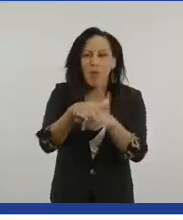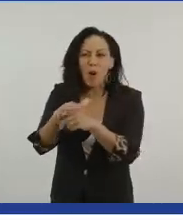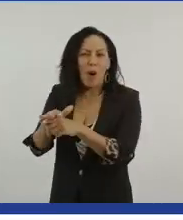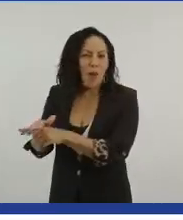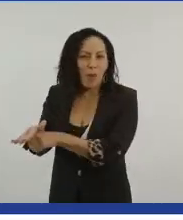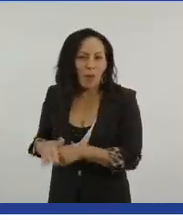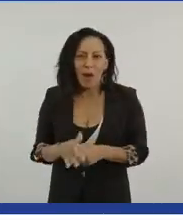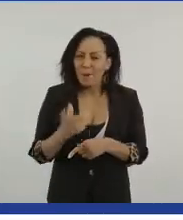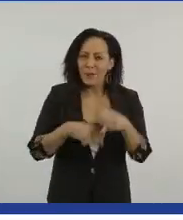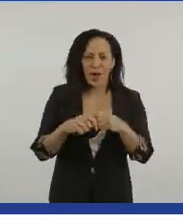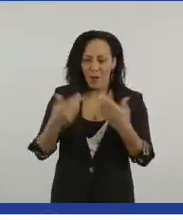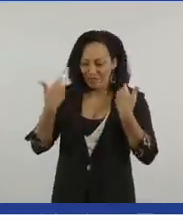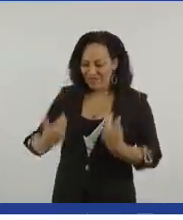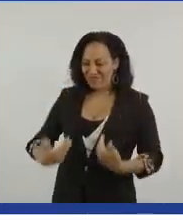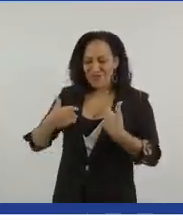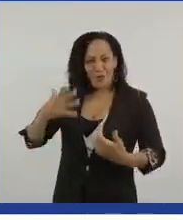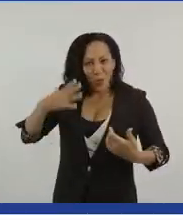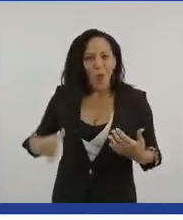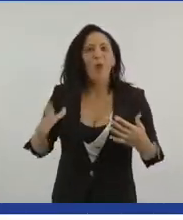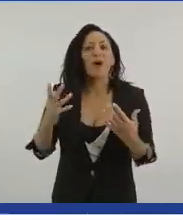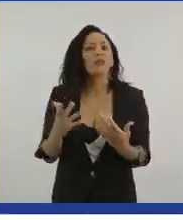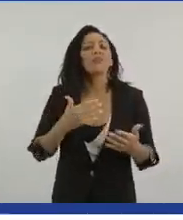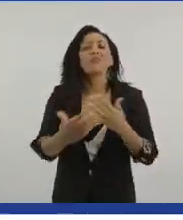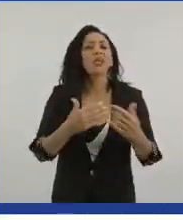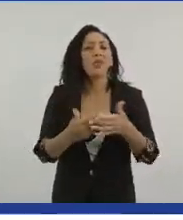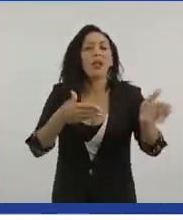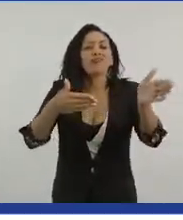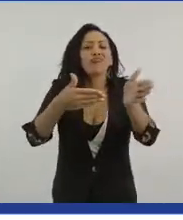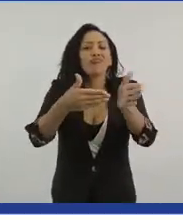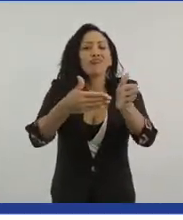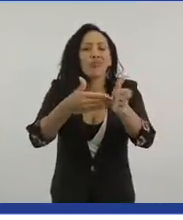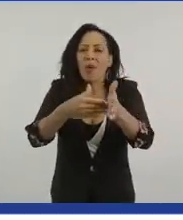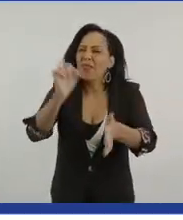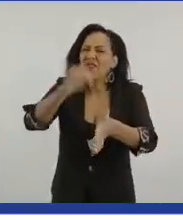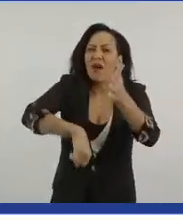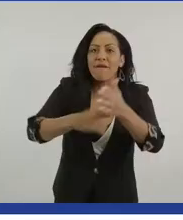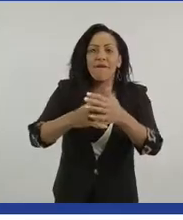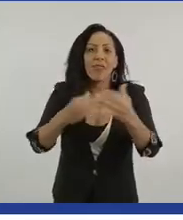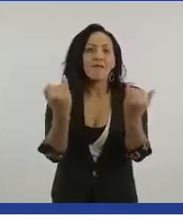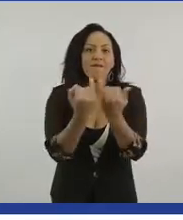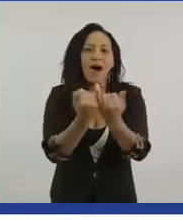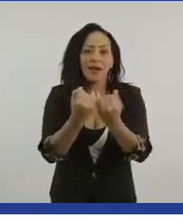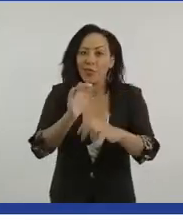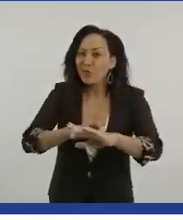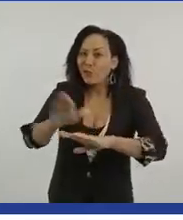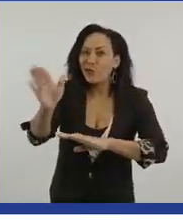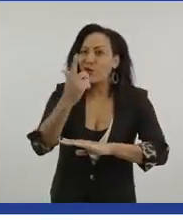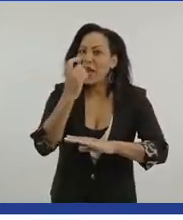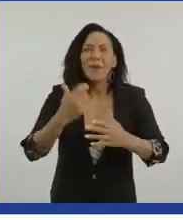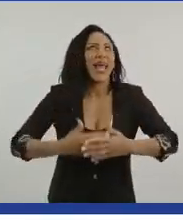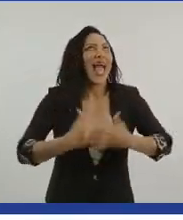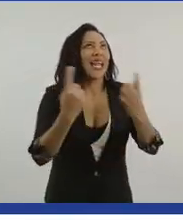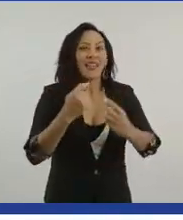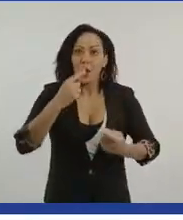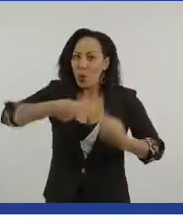exactly who we want to be, no matter how big the obstacles or how tough the fight. The future can be whatever we believe is possible.